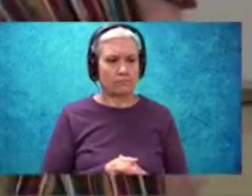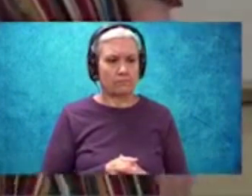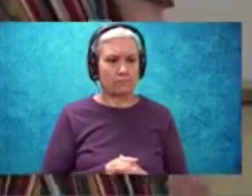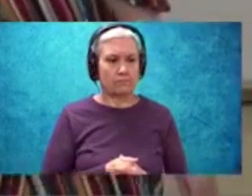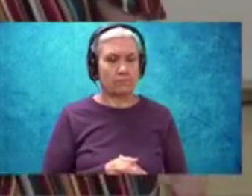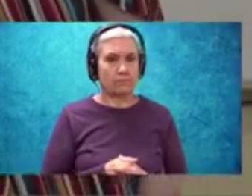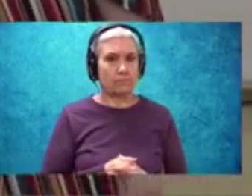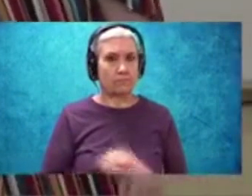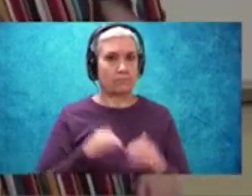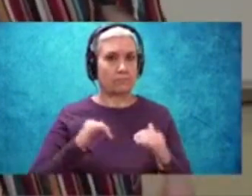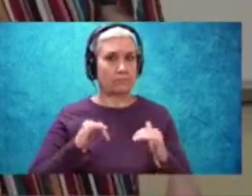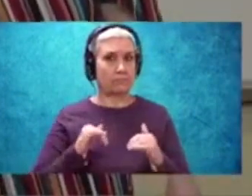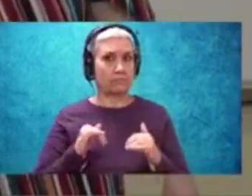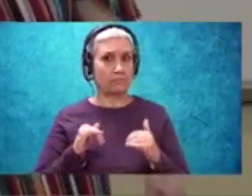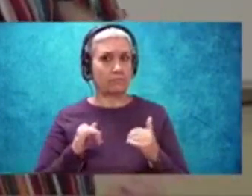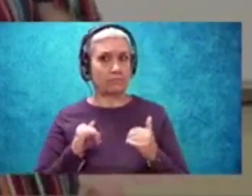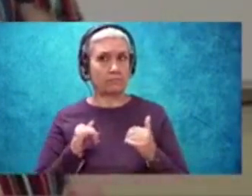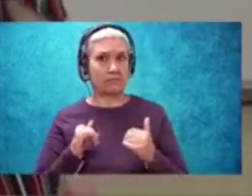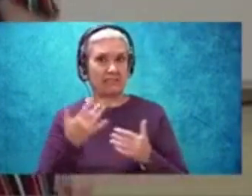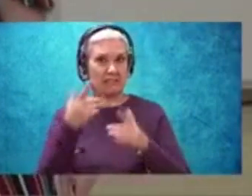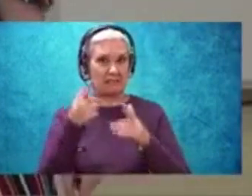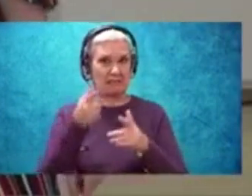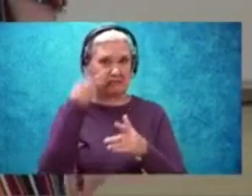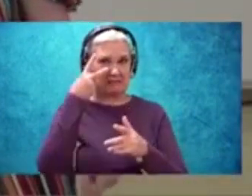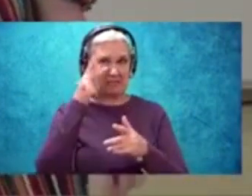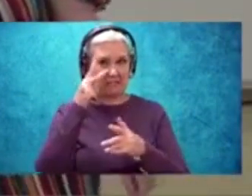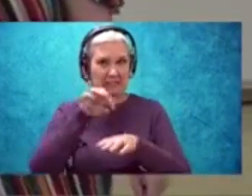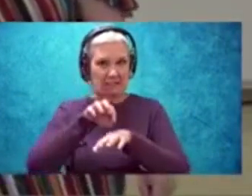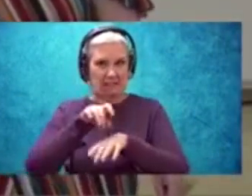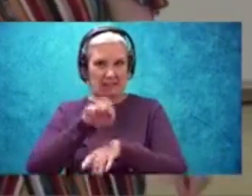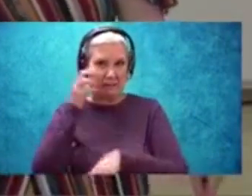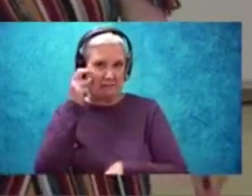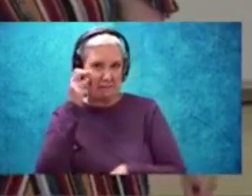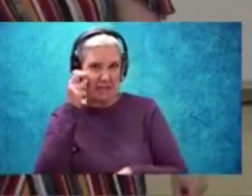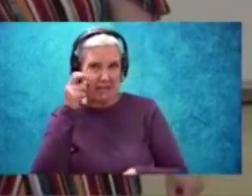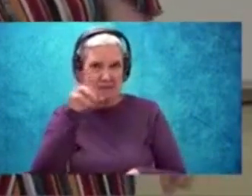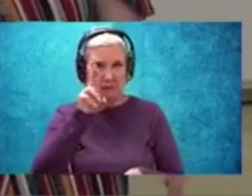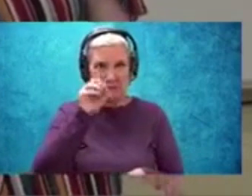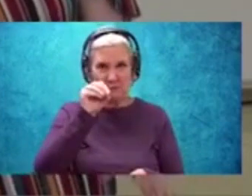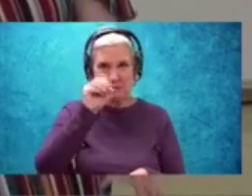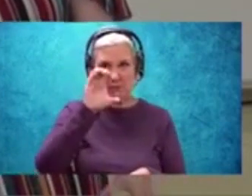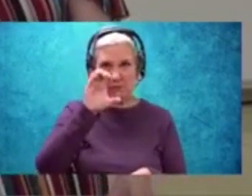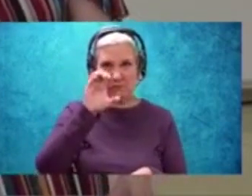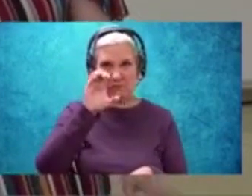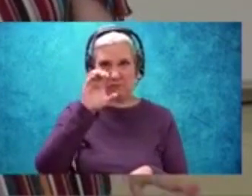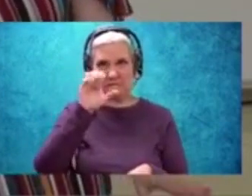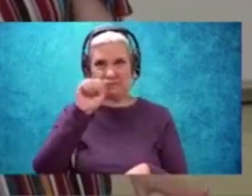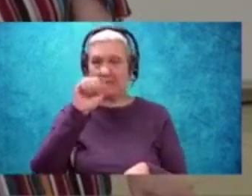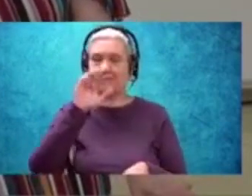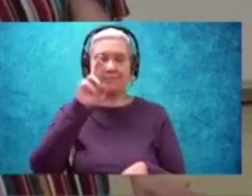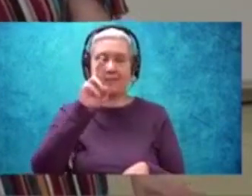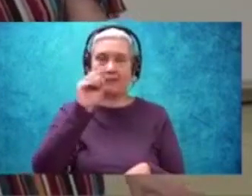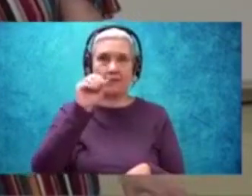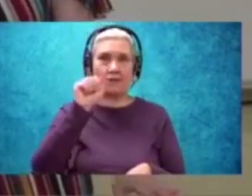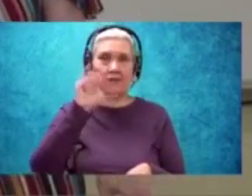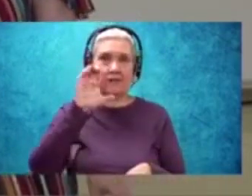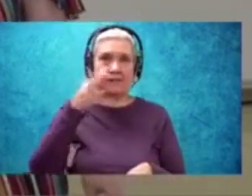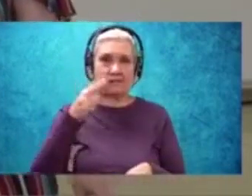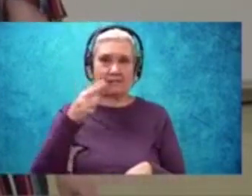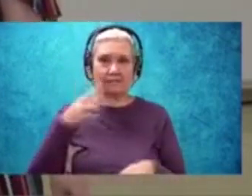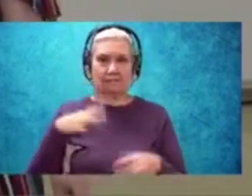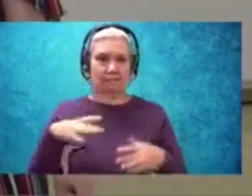How many of you have had an encounter with a cockroach before? I don't know about you guys, but when I see a roach, I freak out.